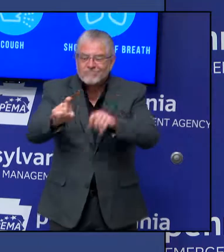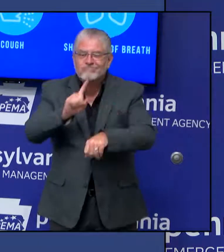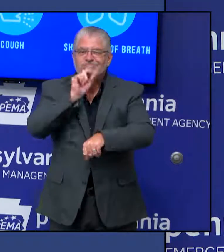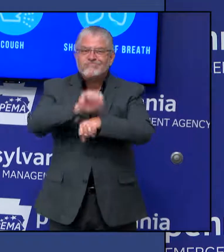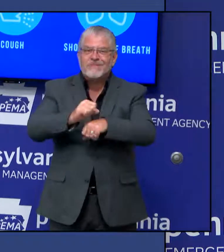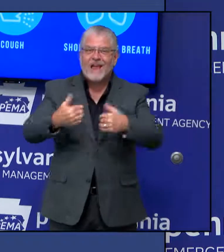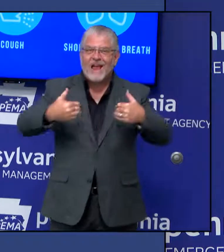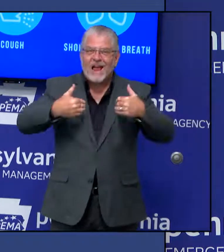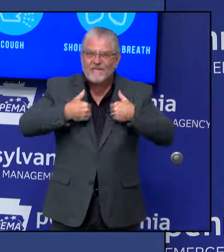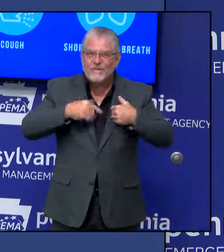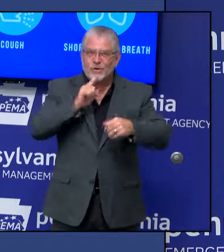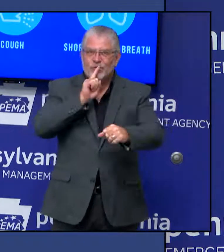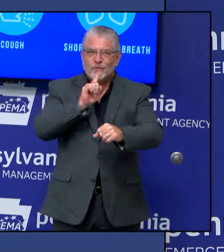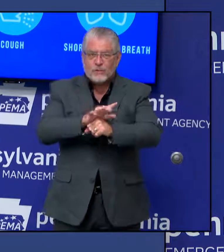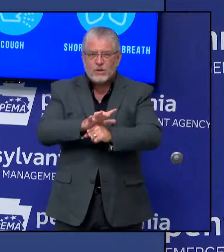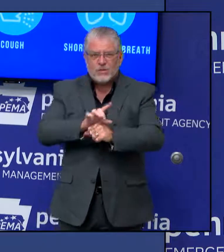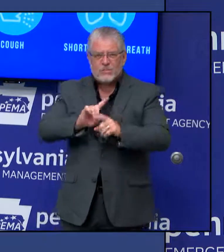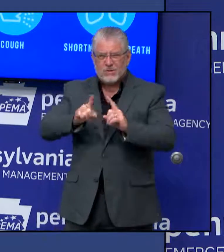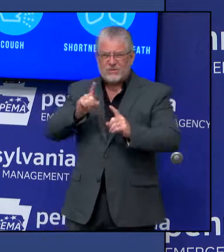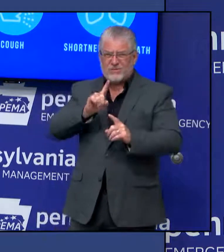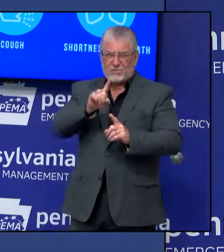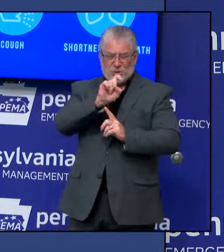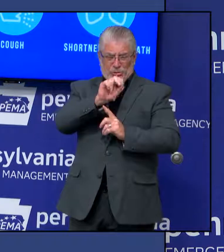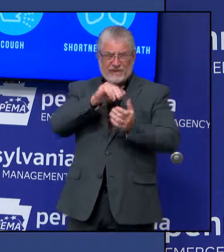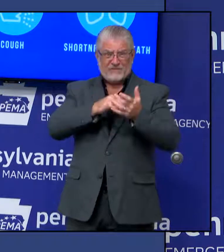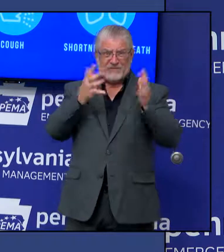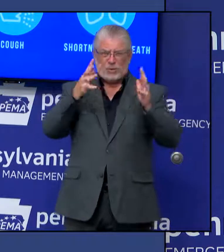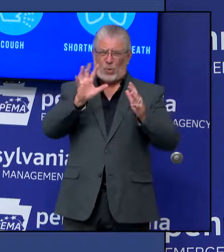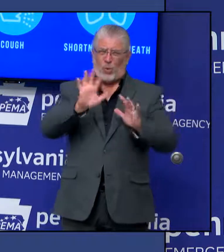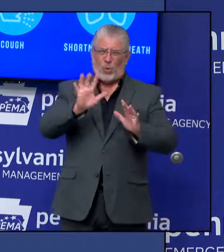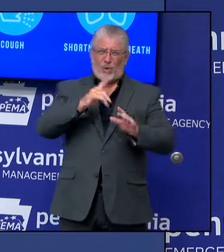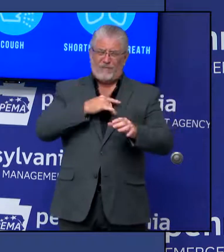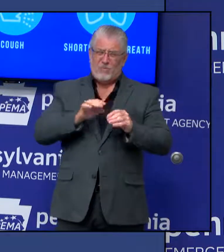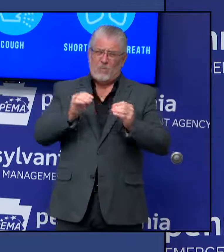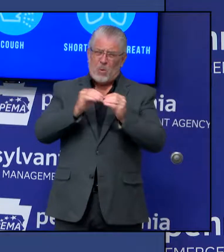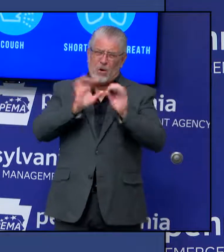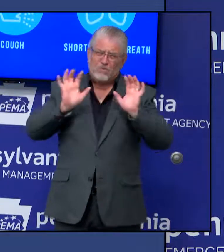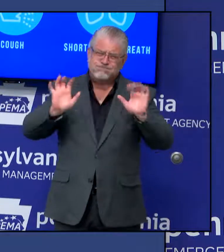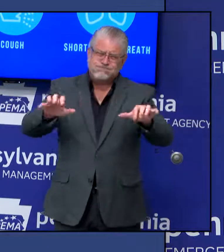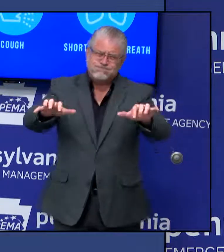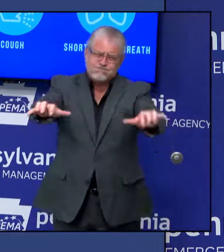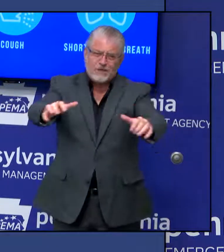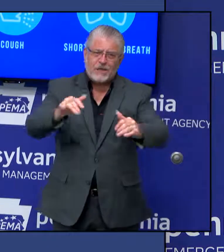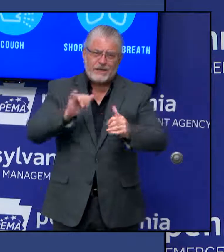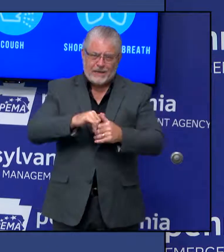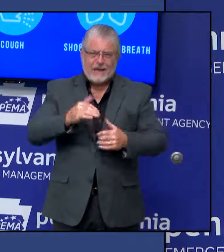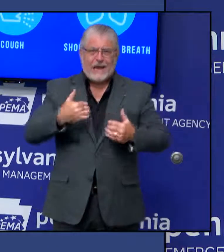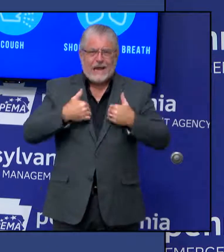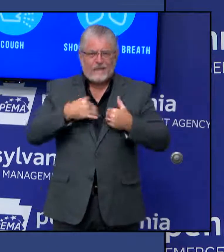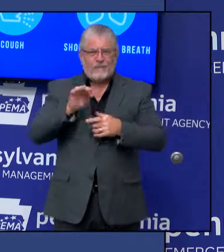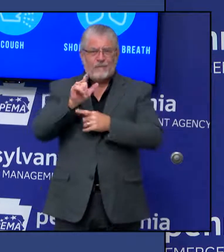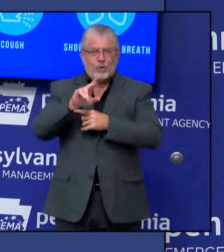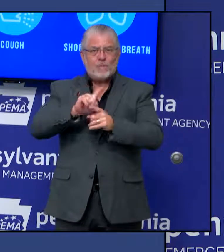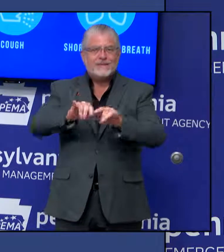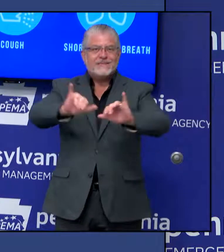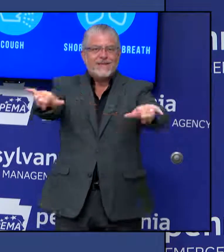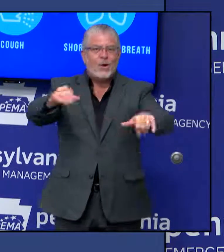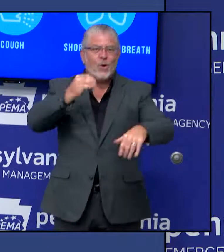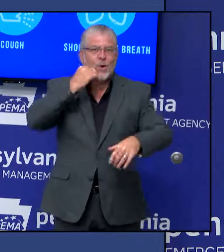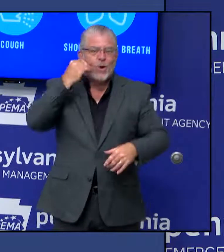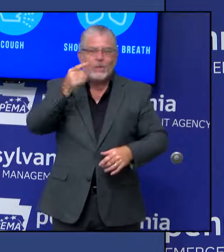We know that there were many more people who had influenza, but they didn't really seek medical attention. They recovered.